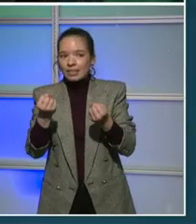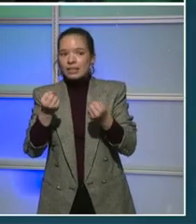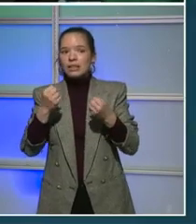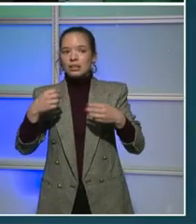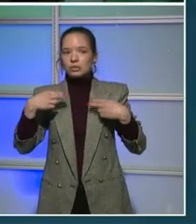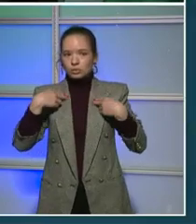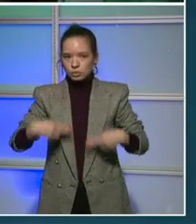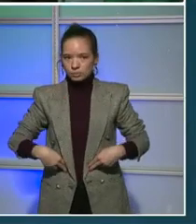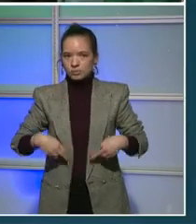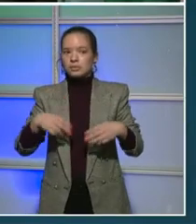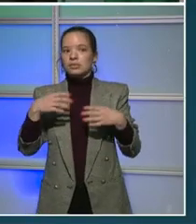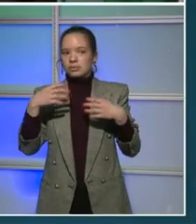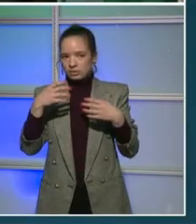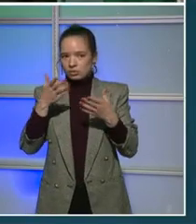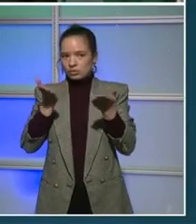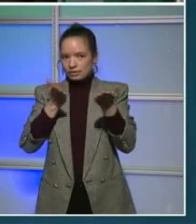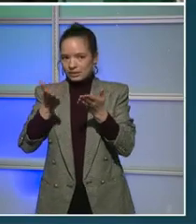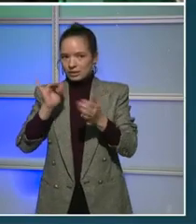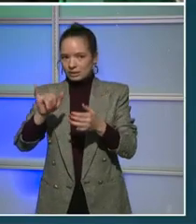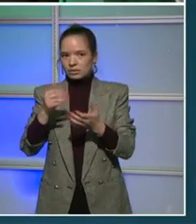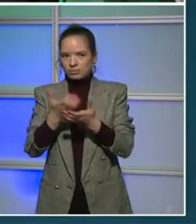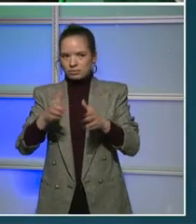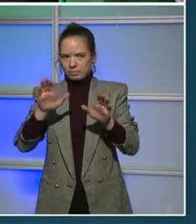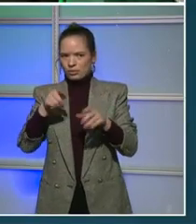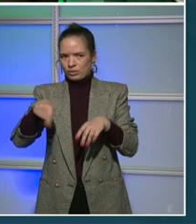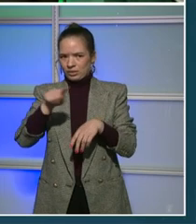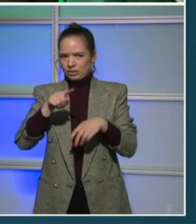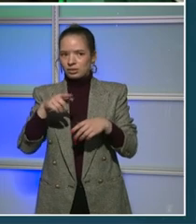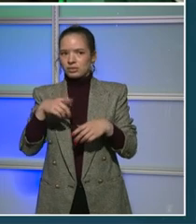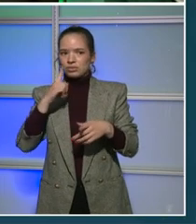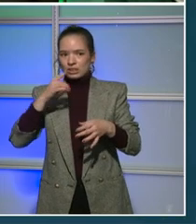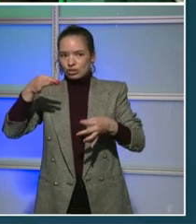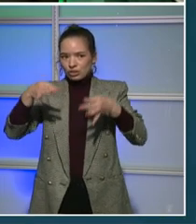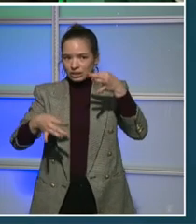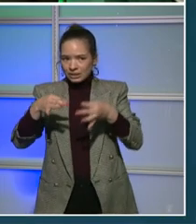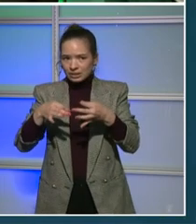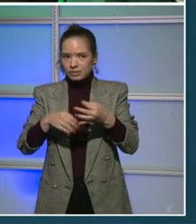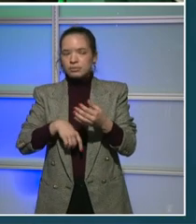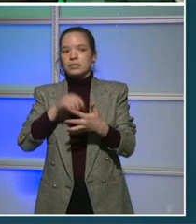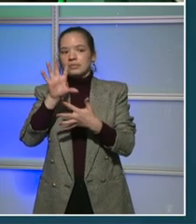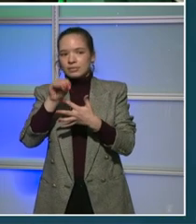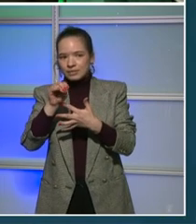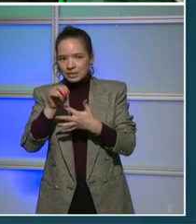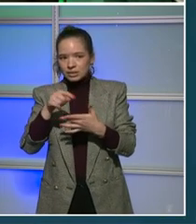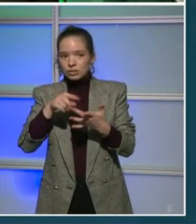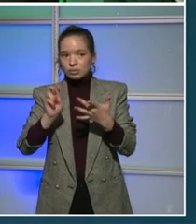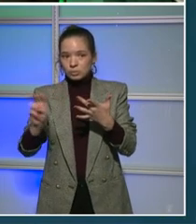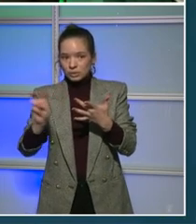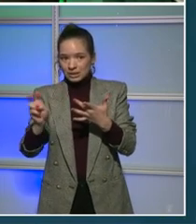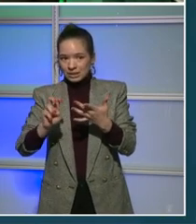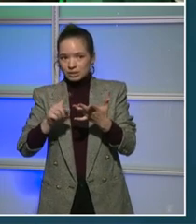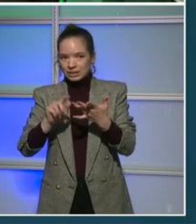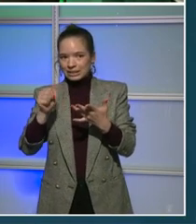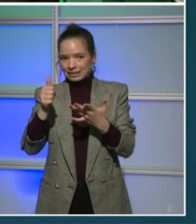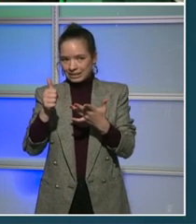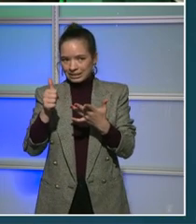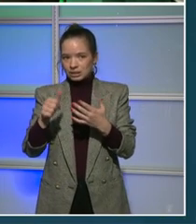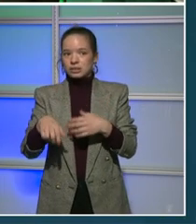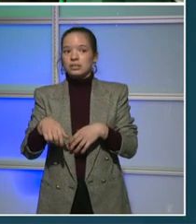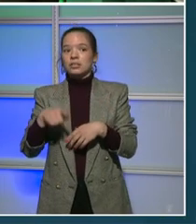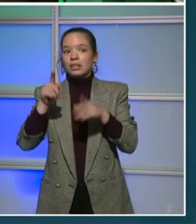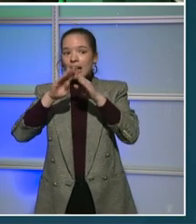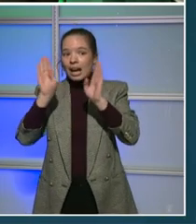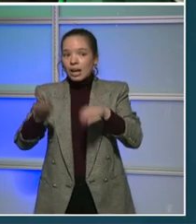Public Safety and Justice, $20. Transportation and Environment, $10. Housing and